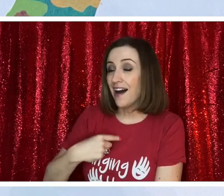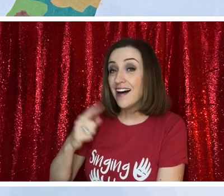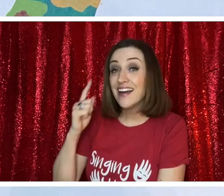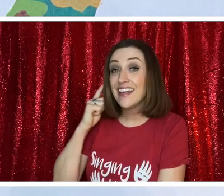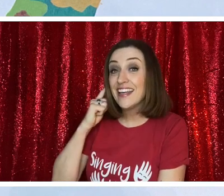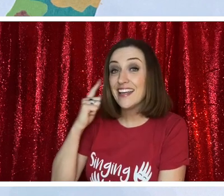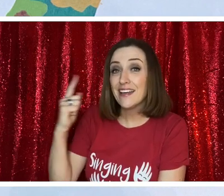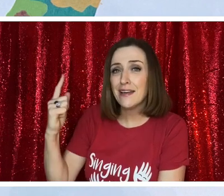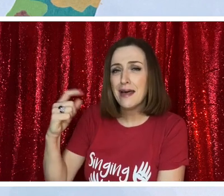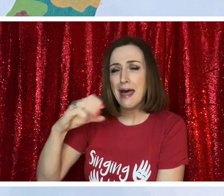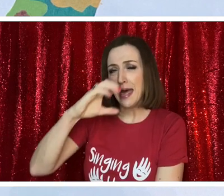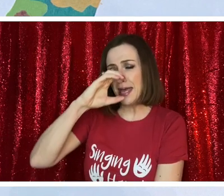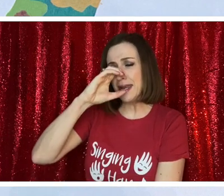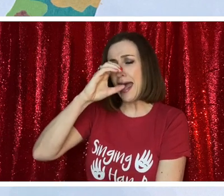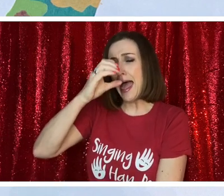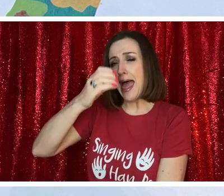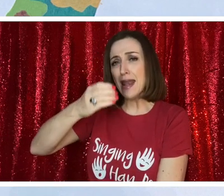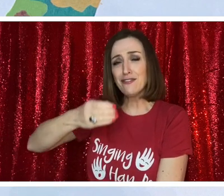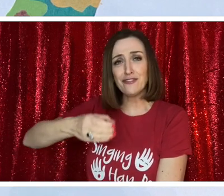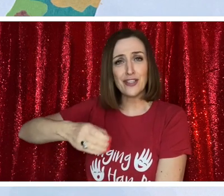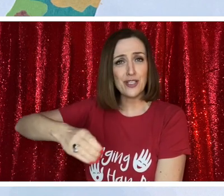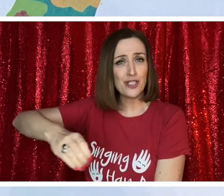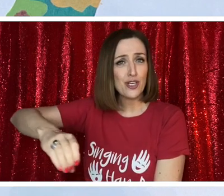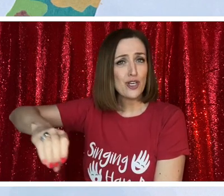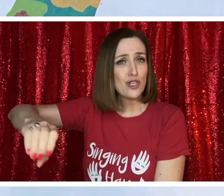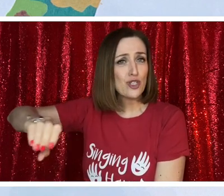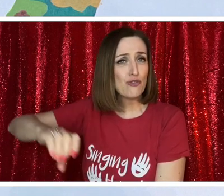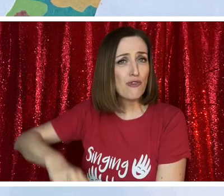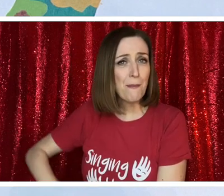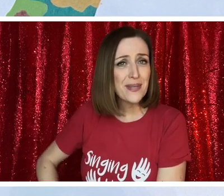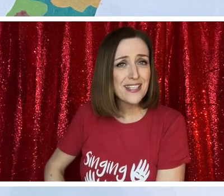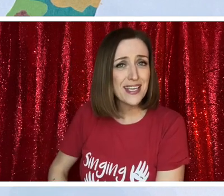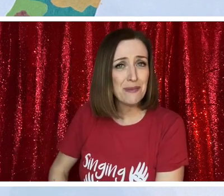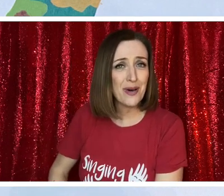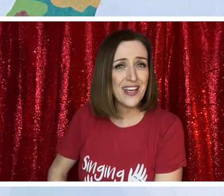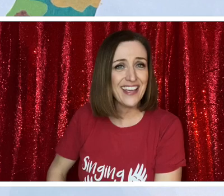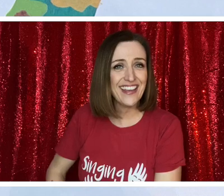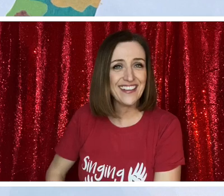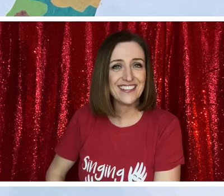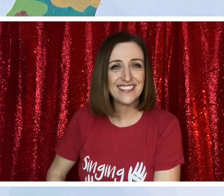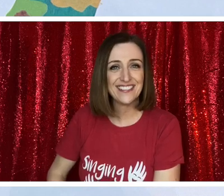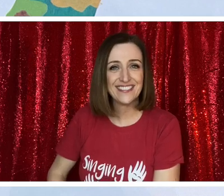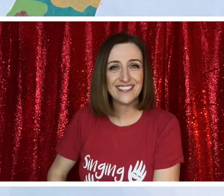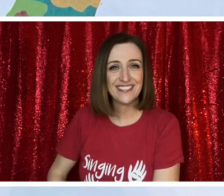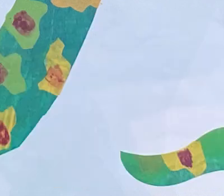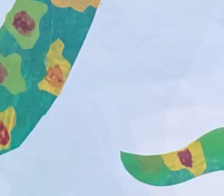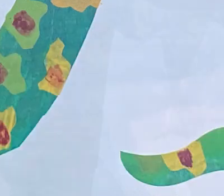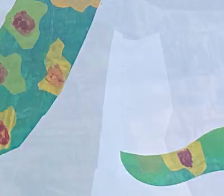I hear an elephant trumpeting in my ear.